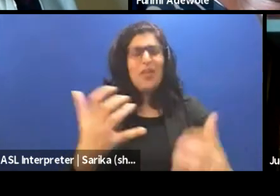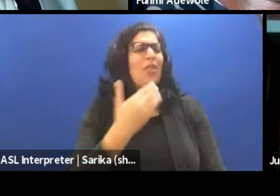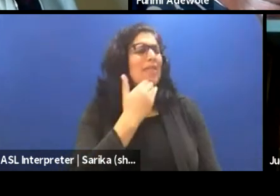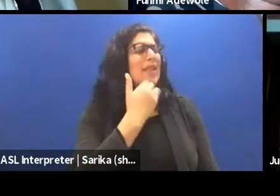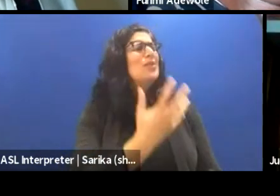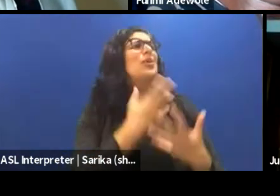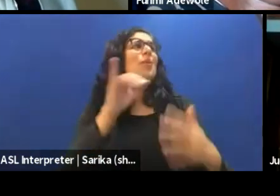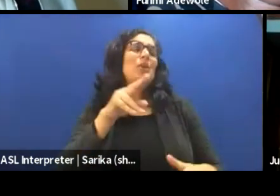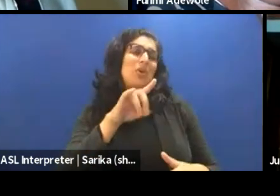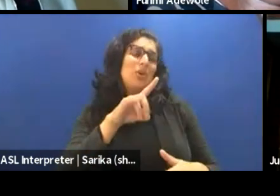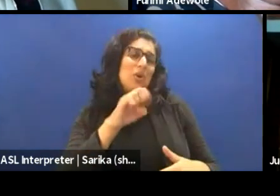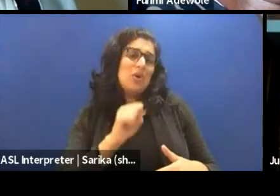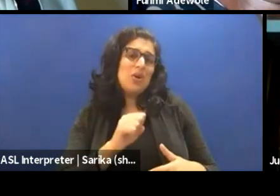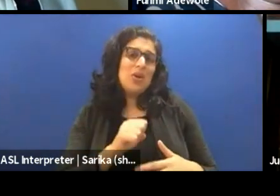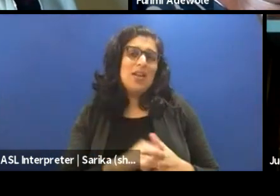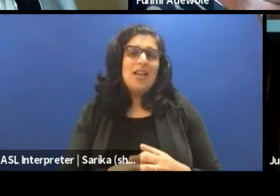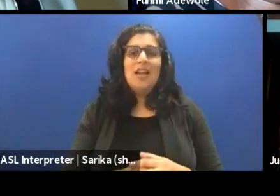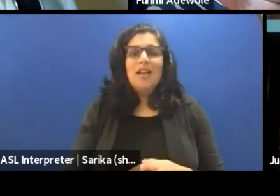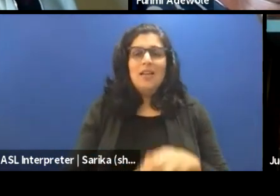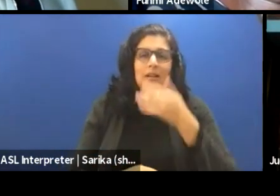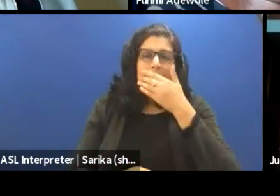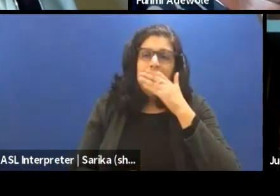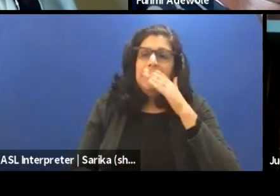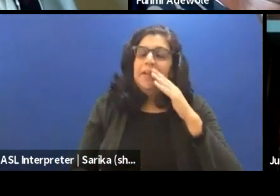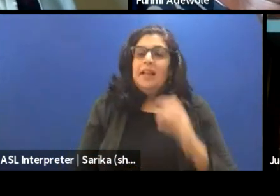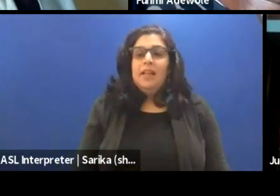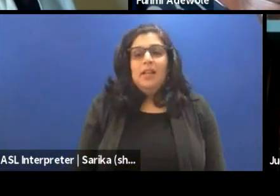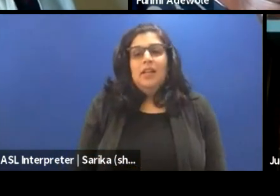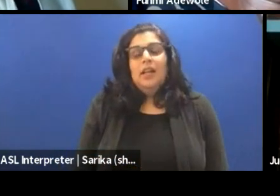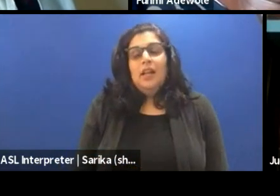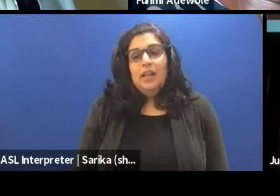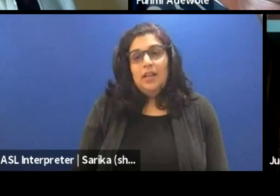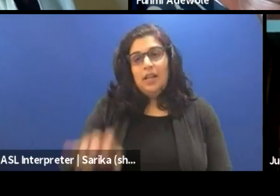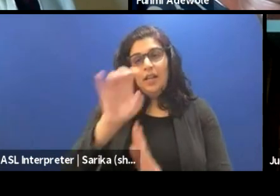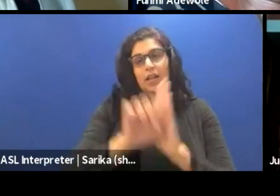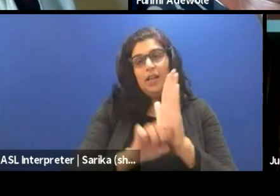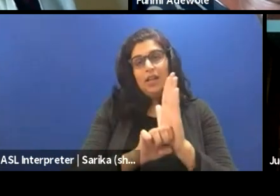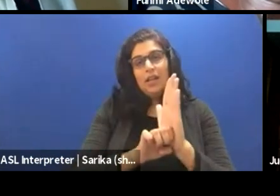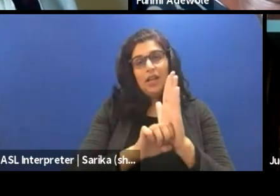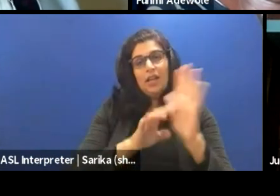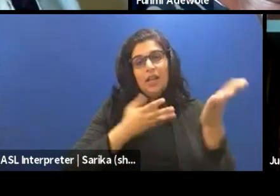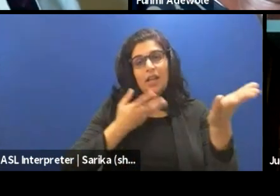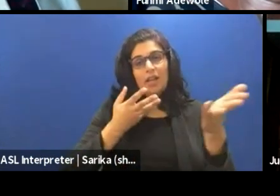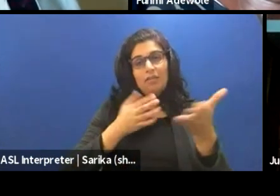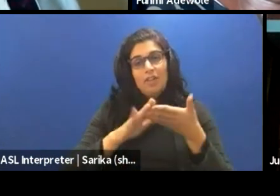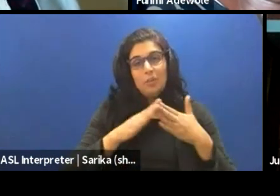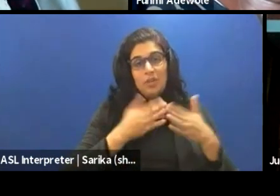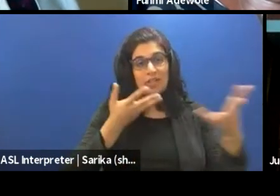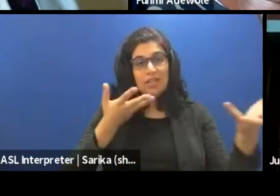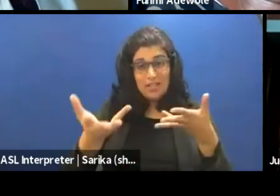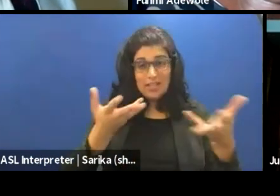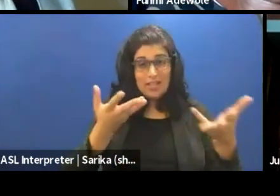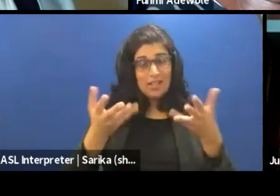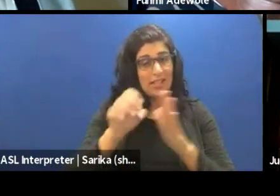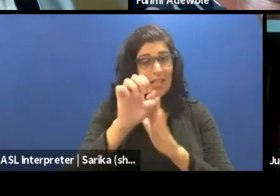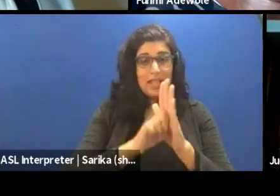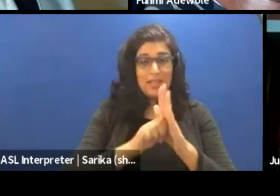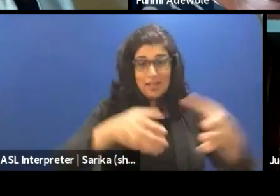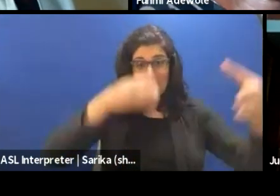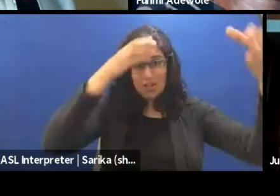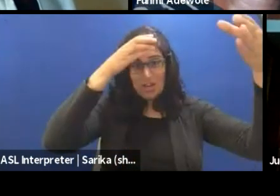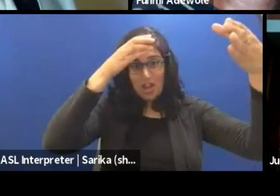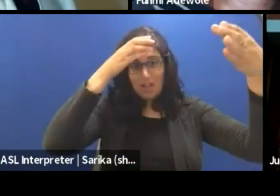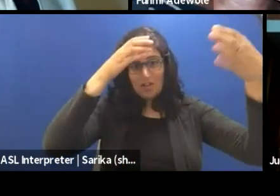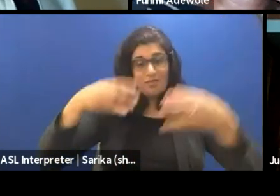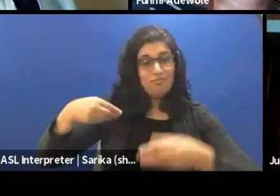so much, Jude. to add a little just to say that I think the ethics of community engagement, the ethics of knowledge generation